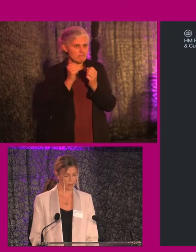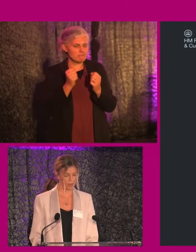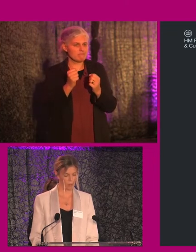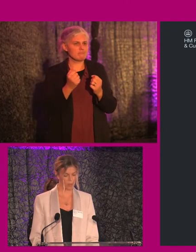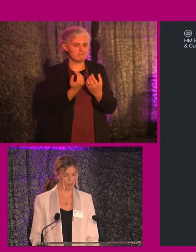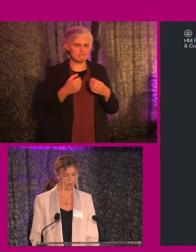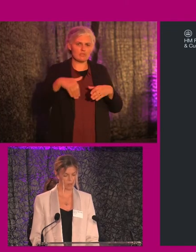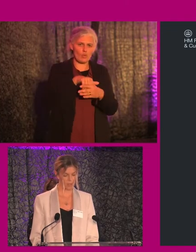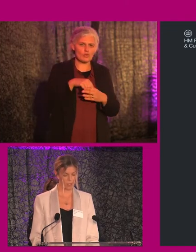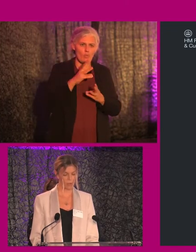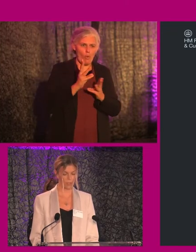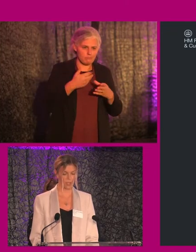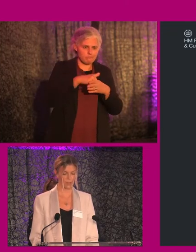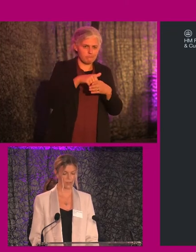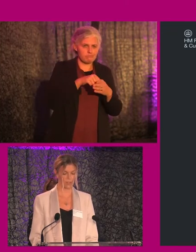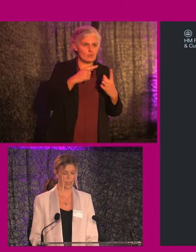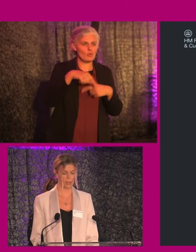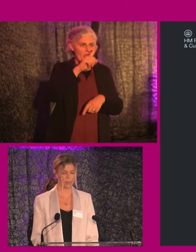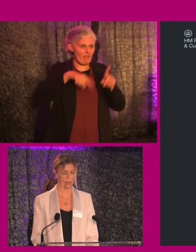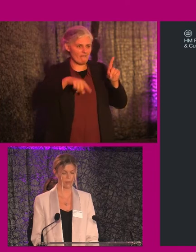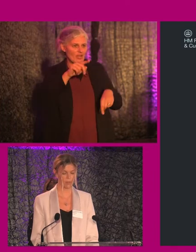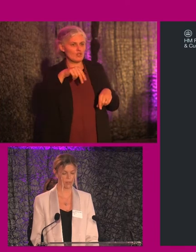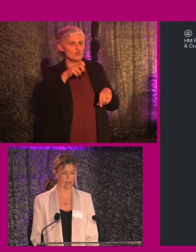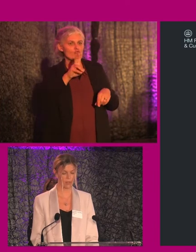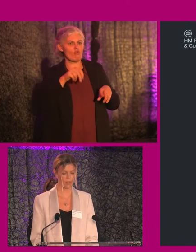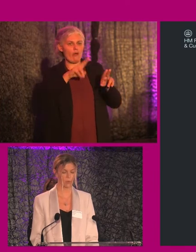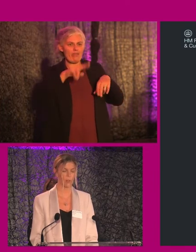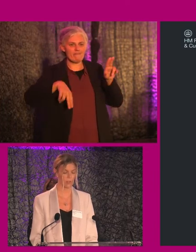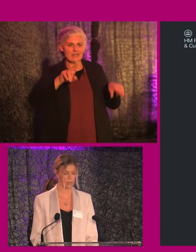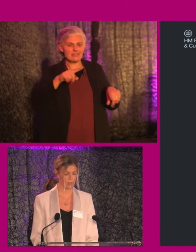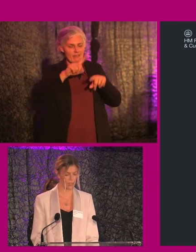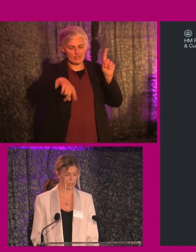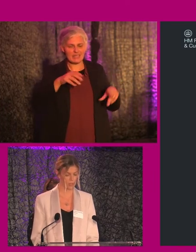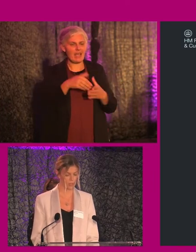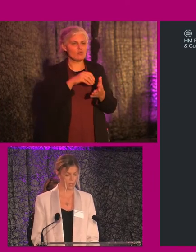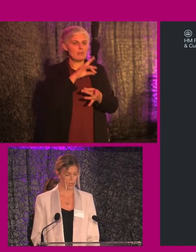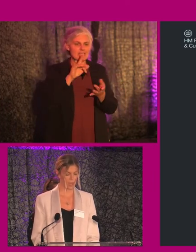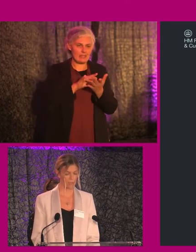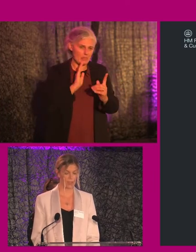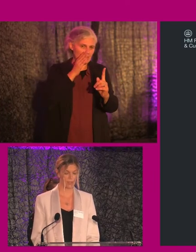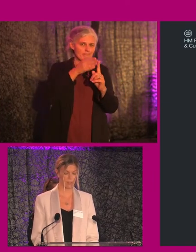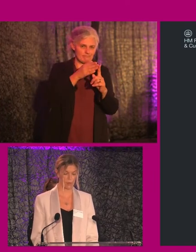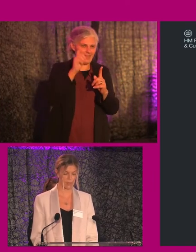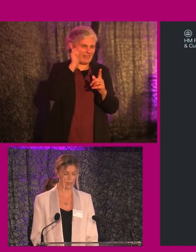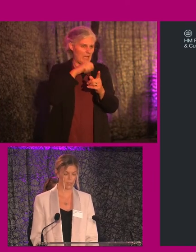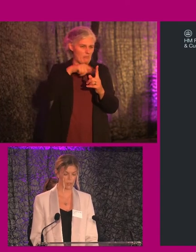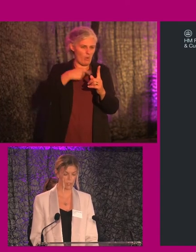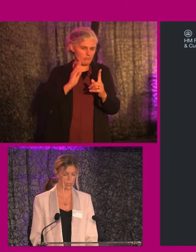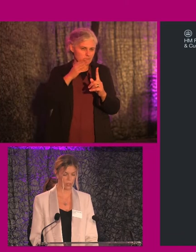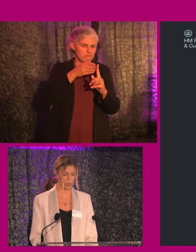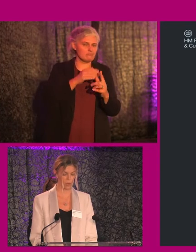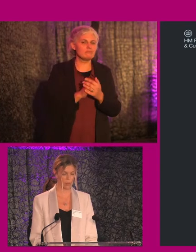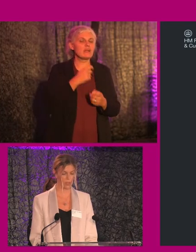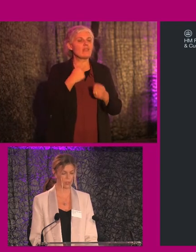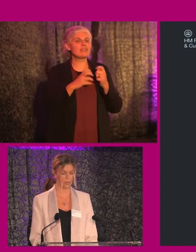for inclusive workplace, neurodiversity has to be front and centre to all considerations. I confess that when we started our